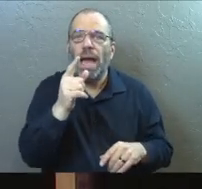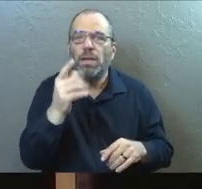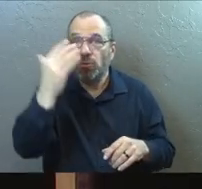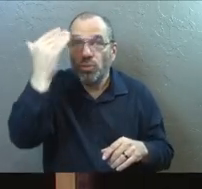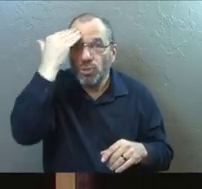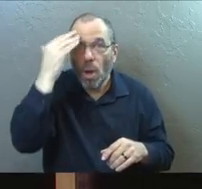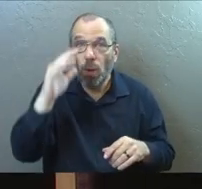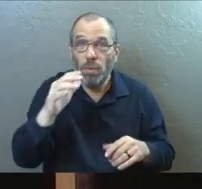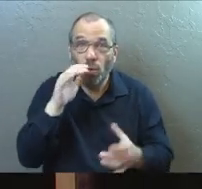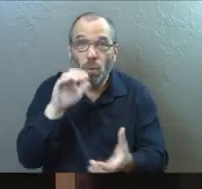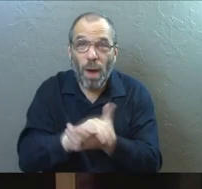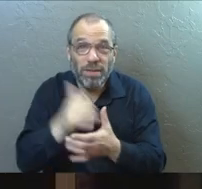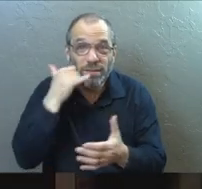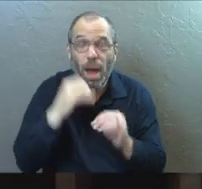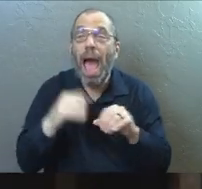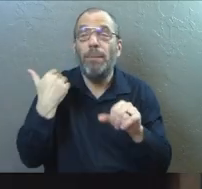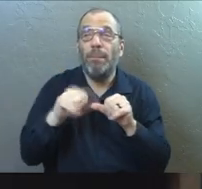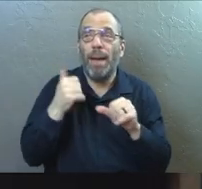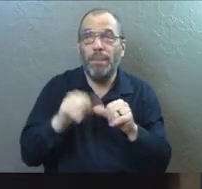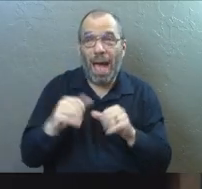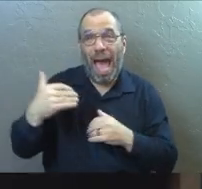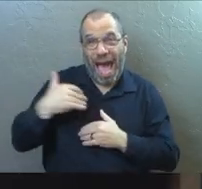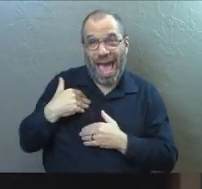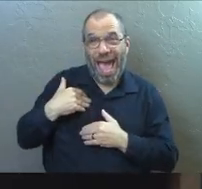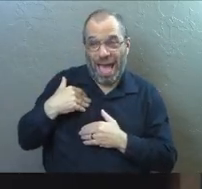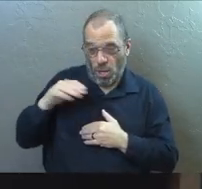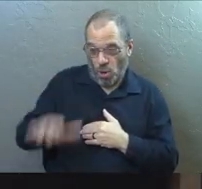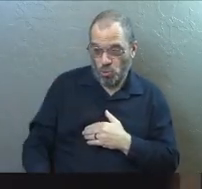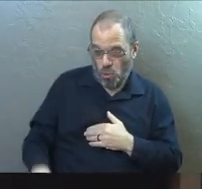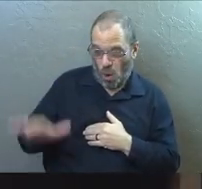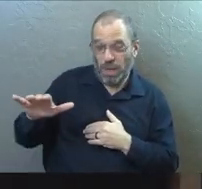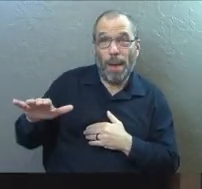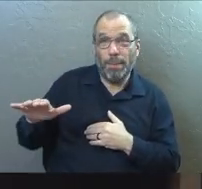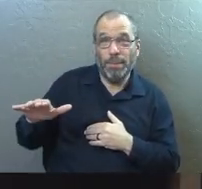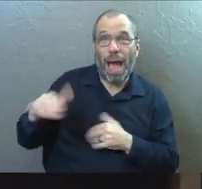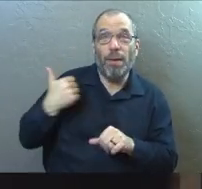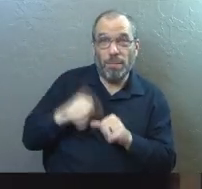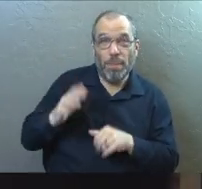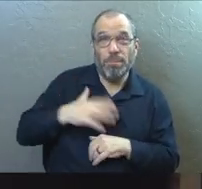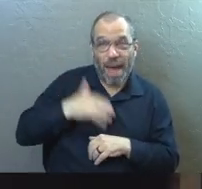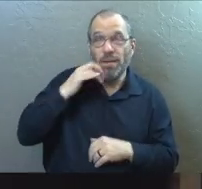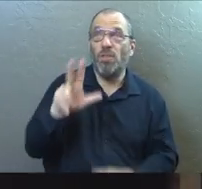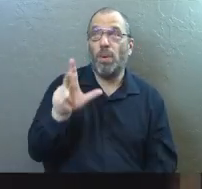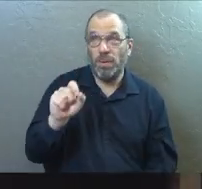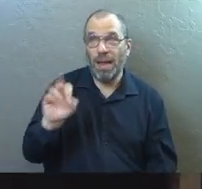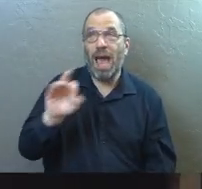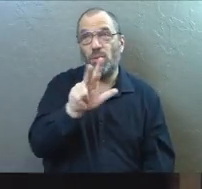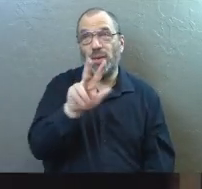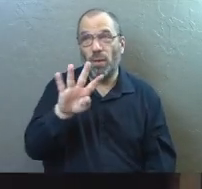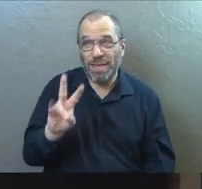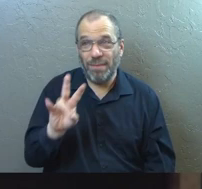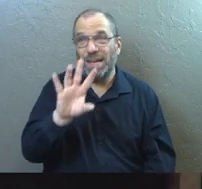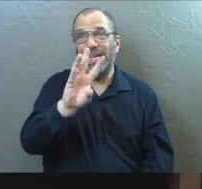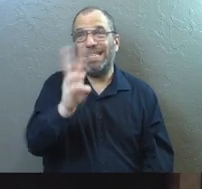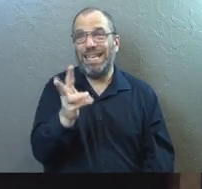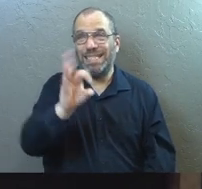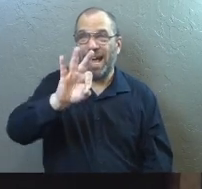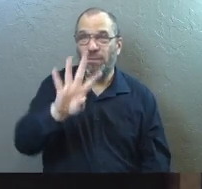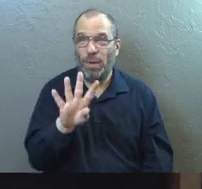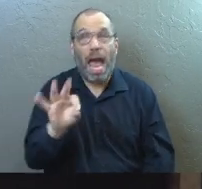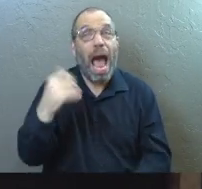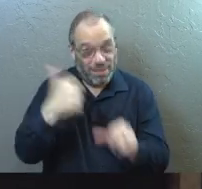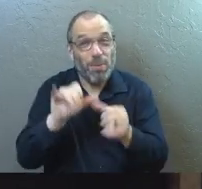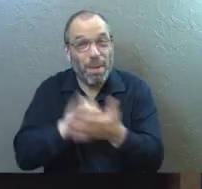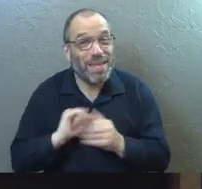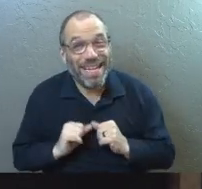telephone number. I remember the telephone number we had when I was a kid. 309-347-6949.